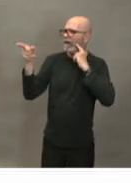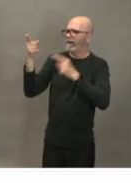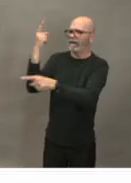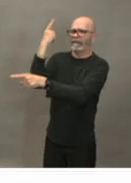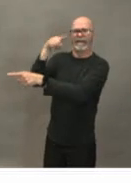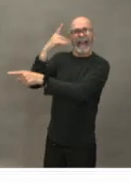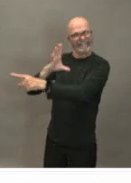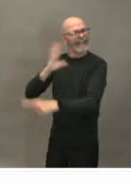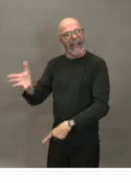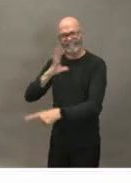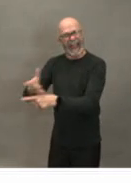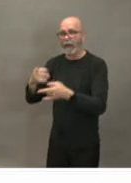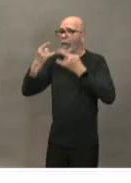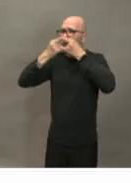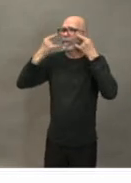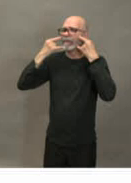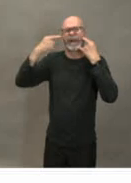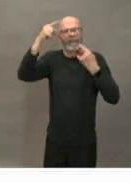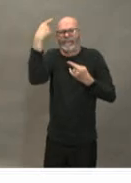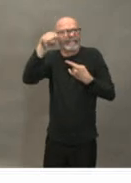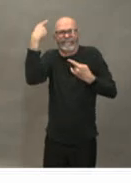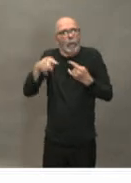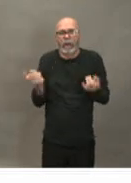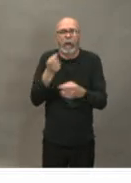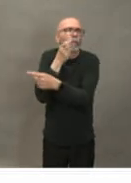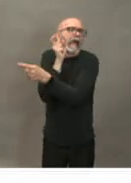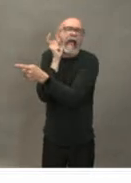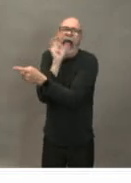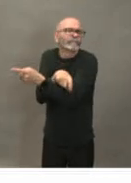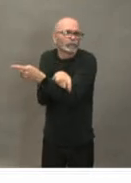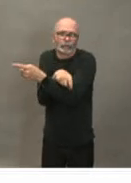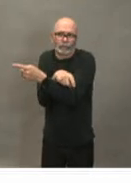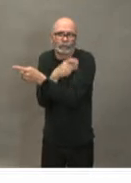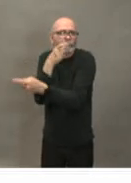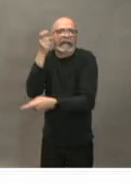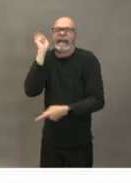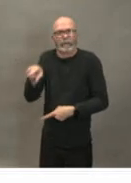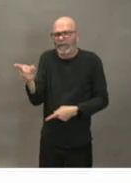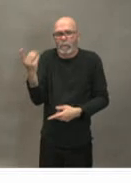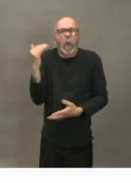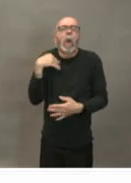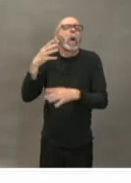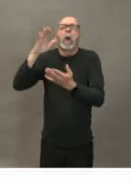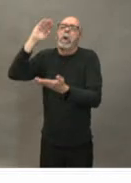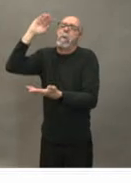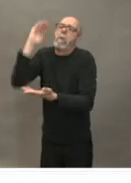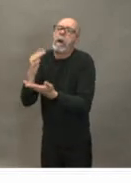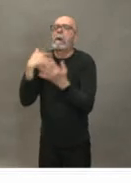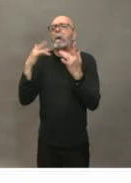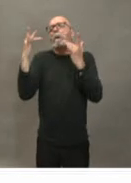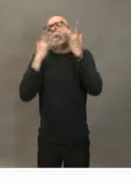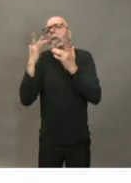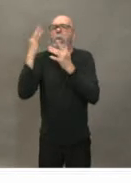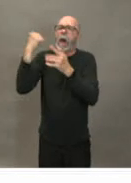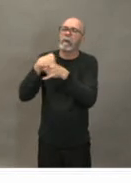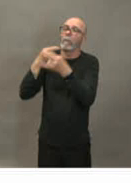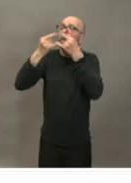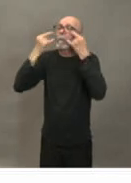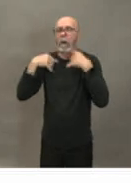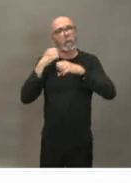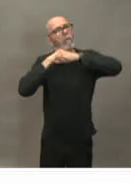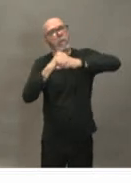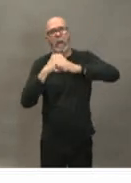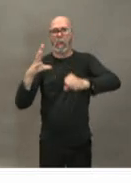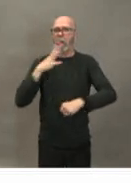has any kind of substantive impact on decreasing the transmission of a virus like this there's also evidence that